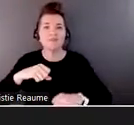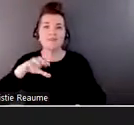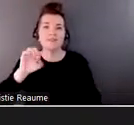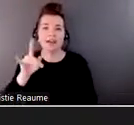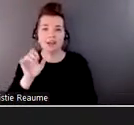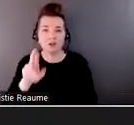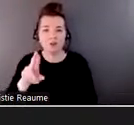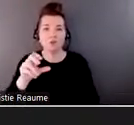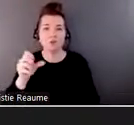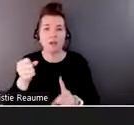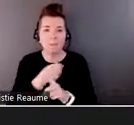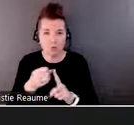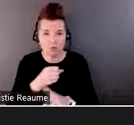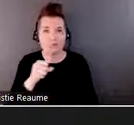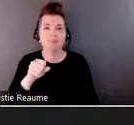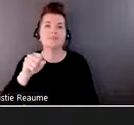Ontario's website.